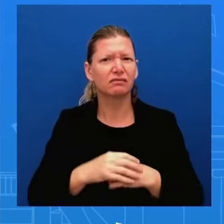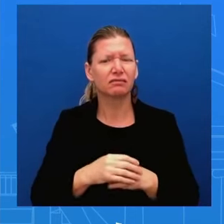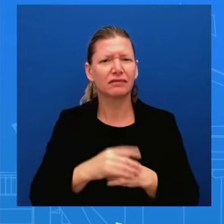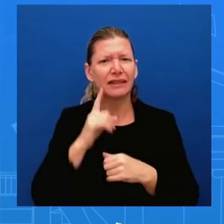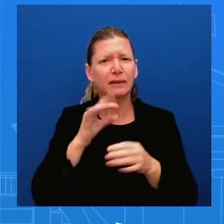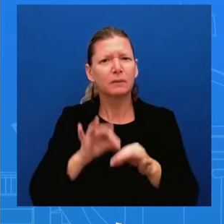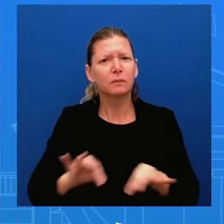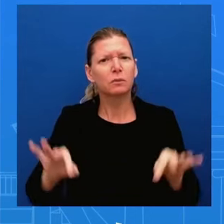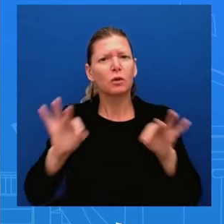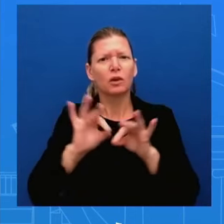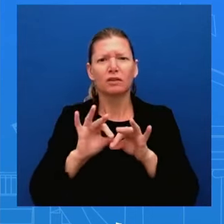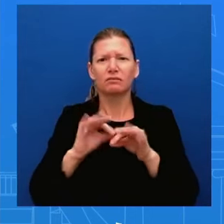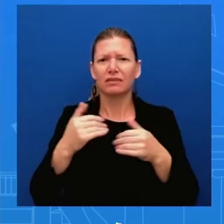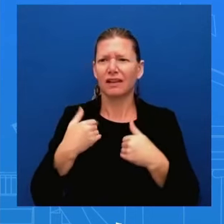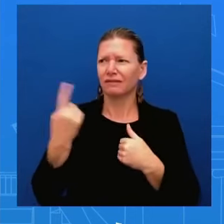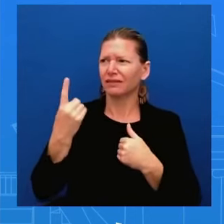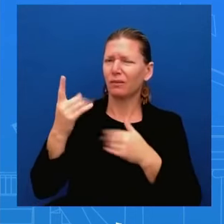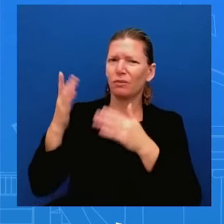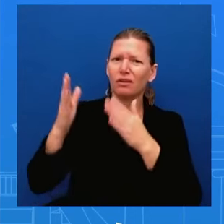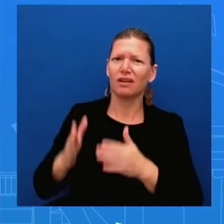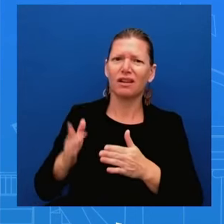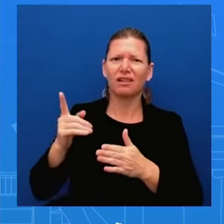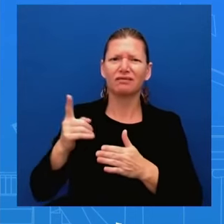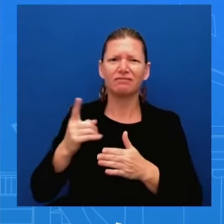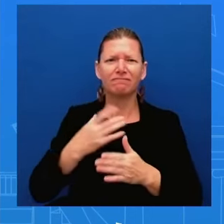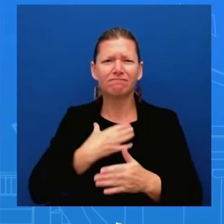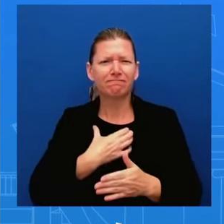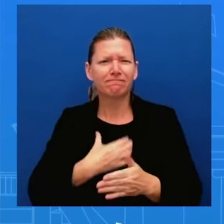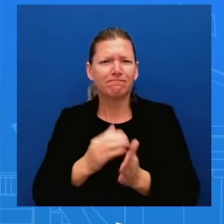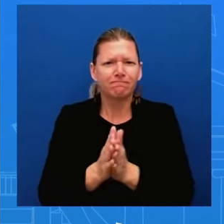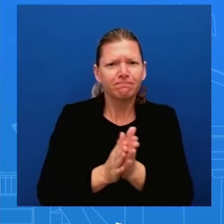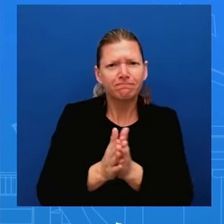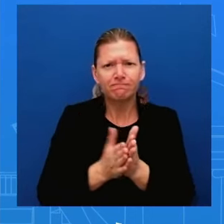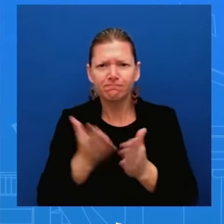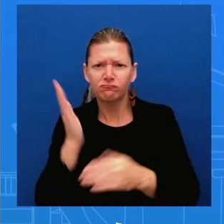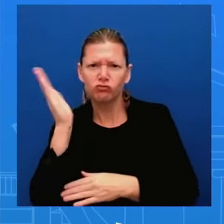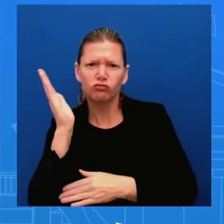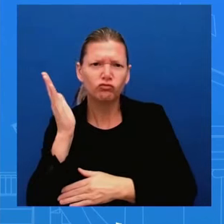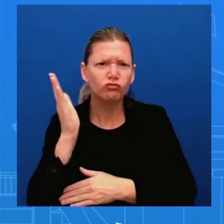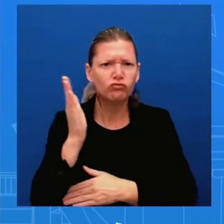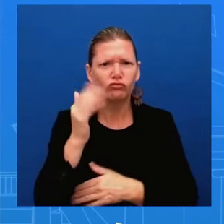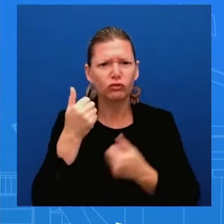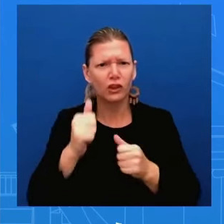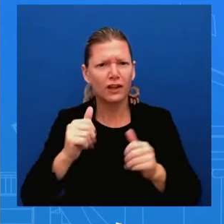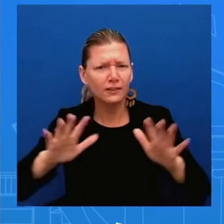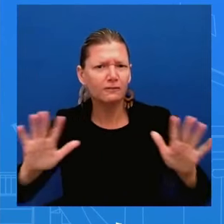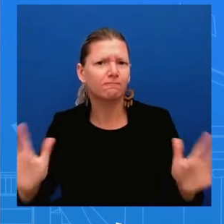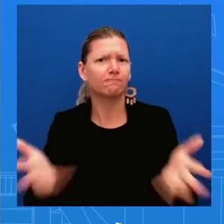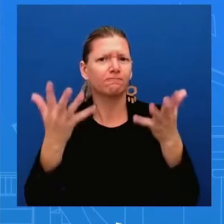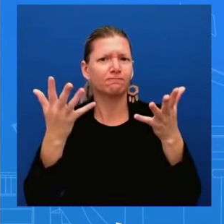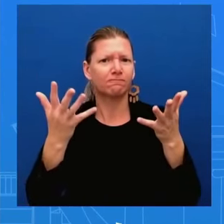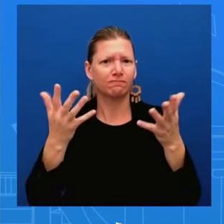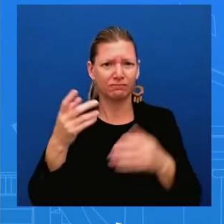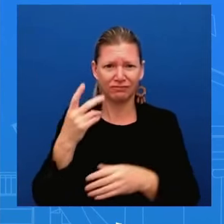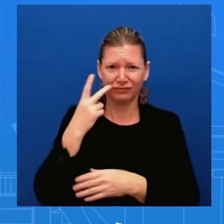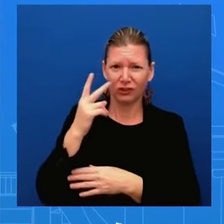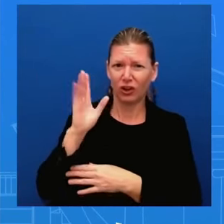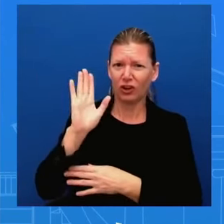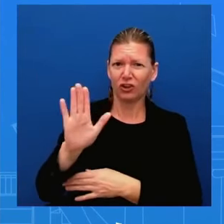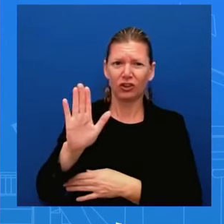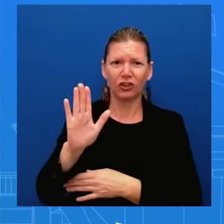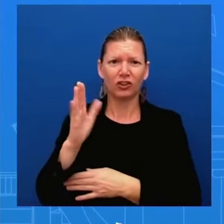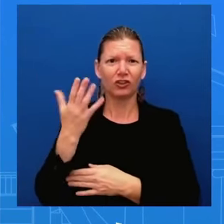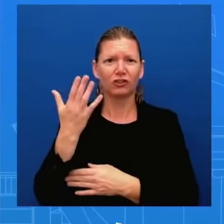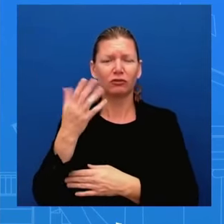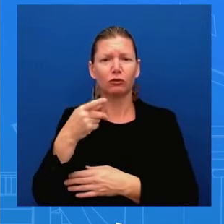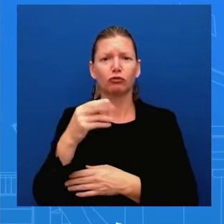up and you've seen her be incredibly passionate about the reproductive freedom and what's happening right now in this country and when it comes to women's